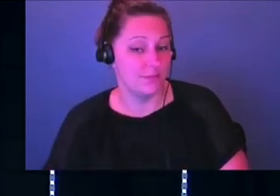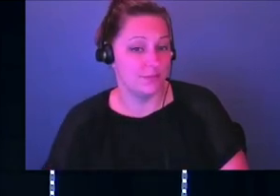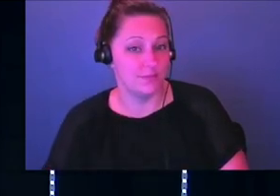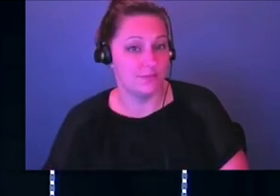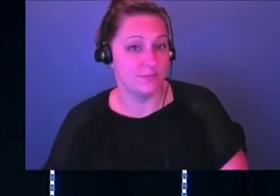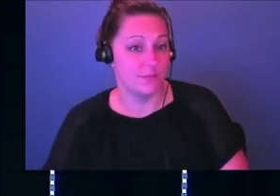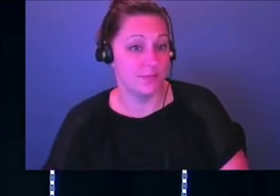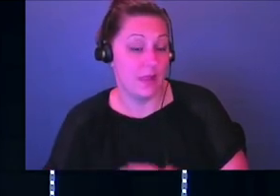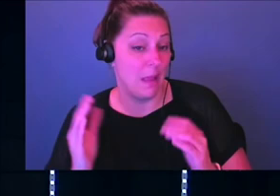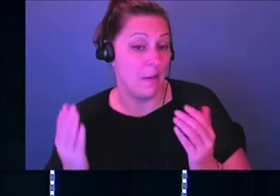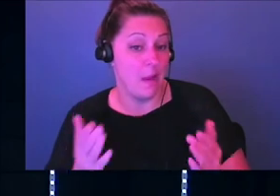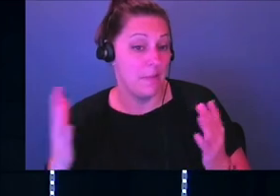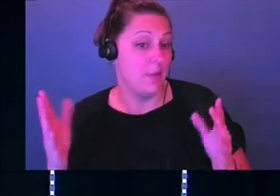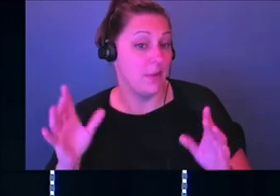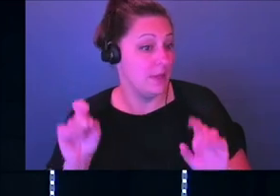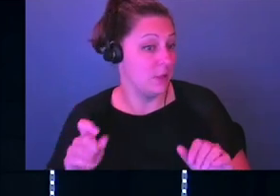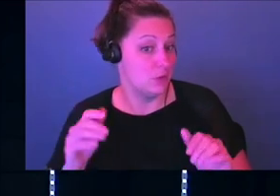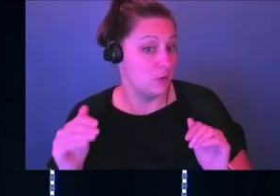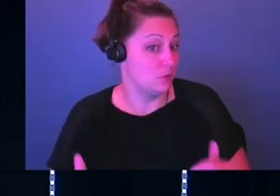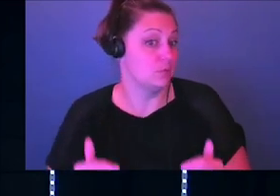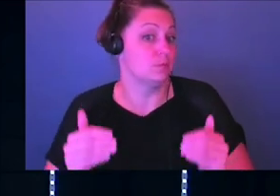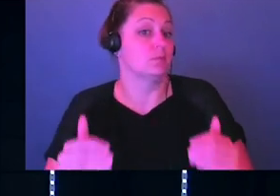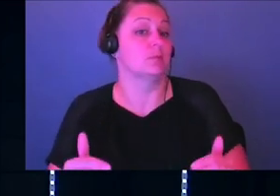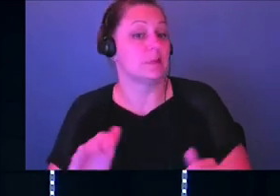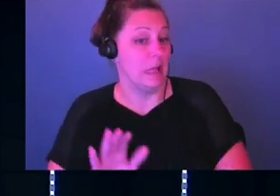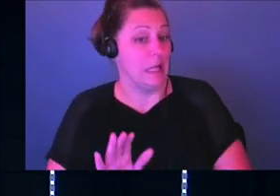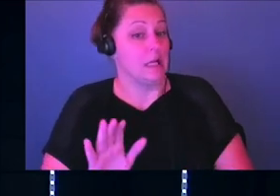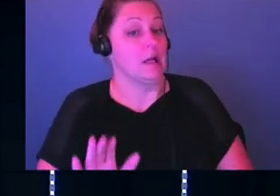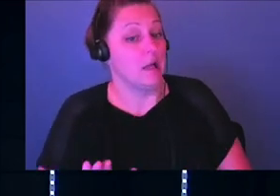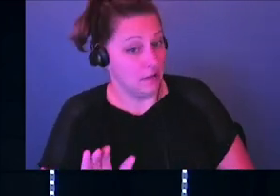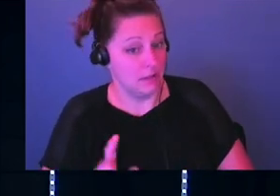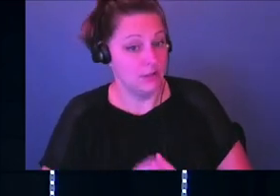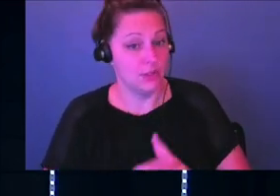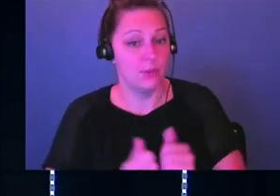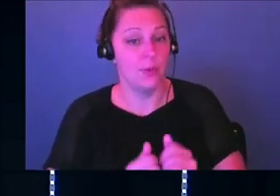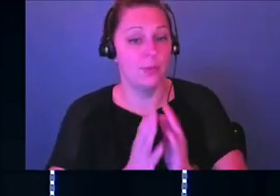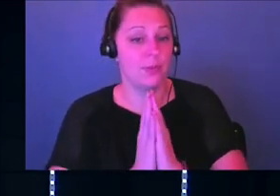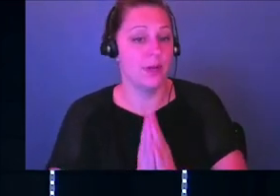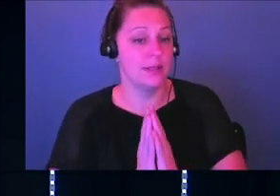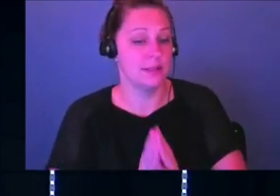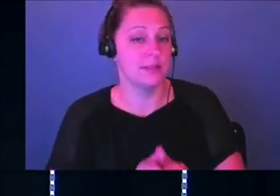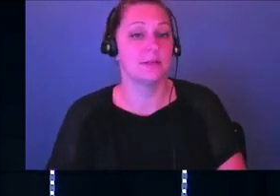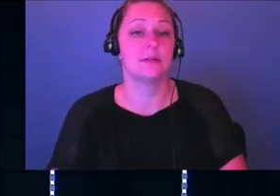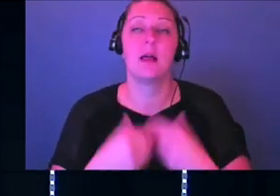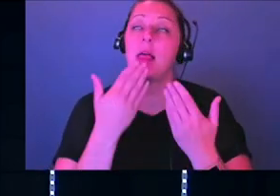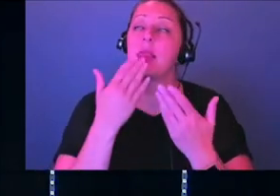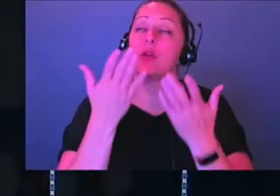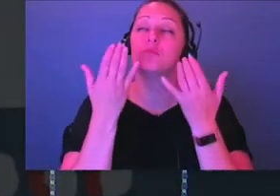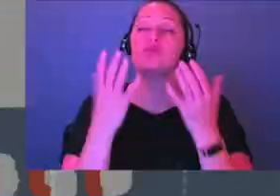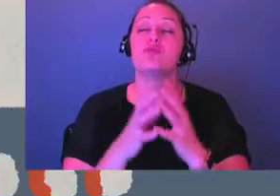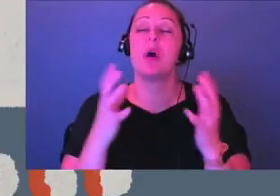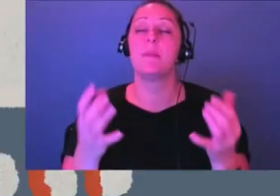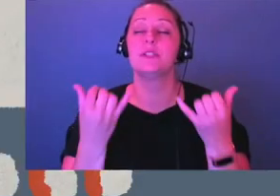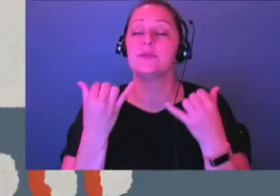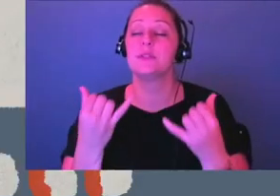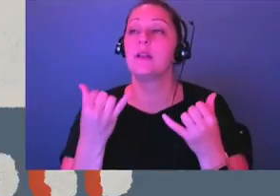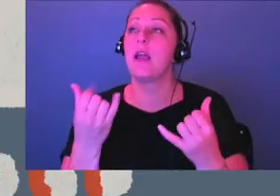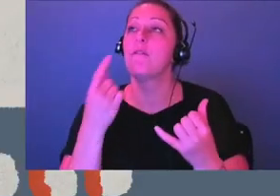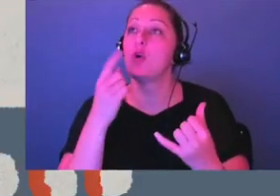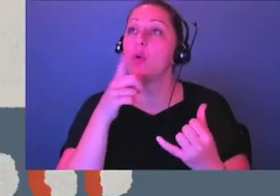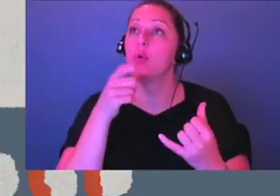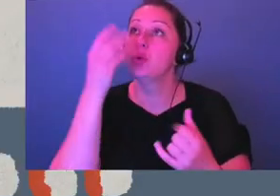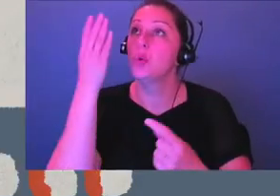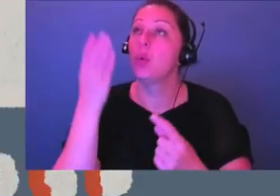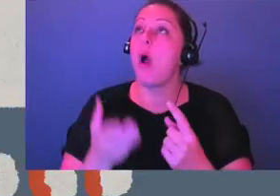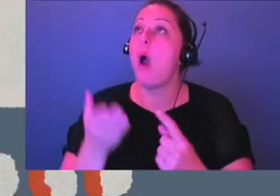a step we need to take is just listen and start with praise. Can we pray, church? Jesus, I thank you so much for today. God, I thank you for who you are.